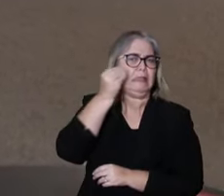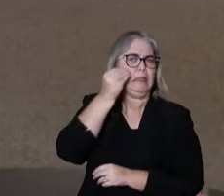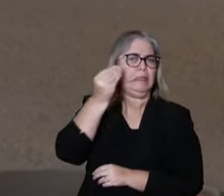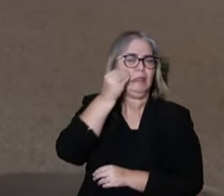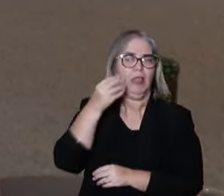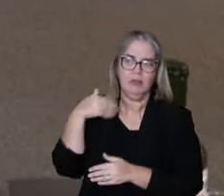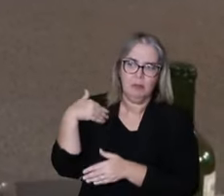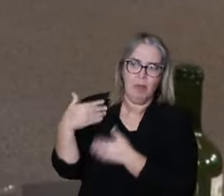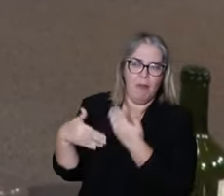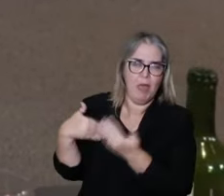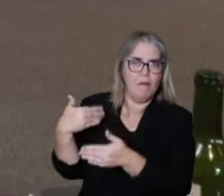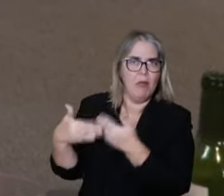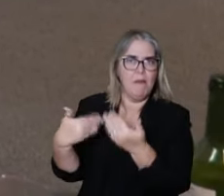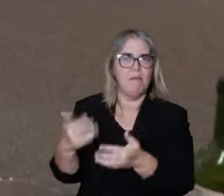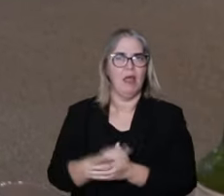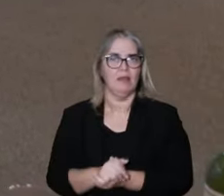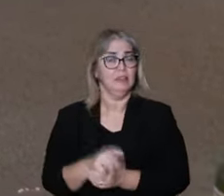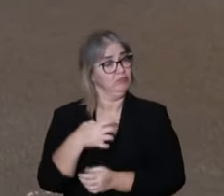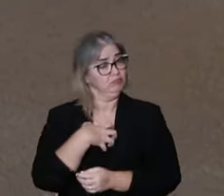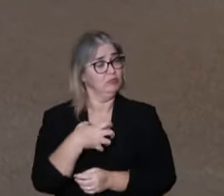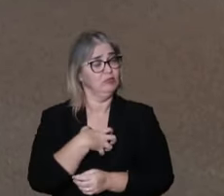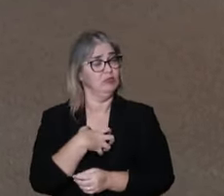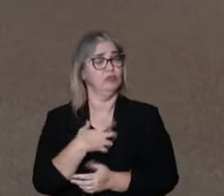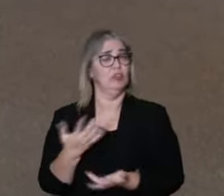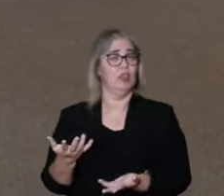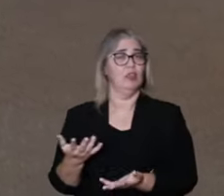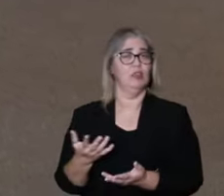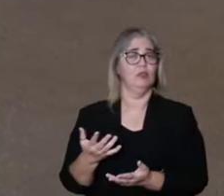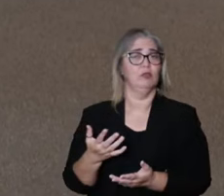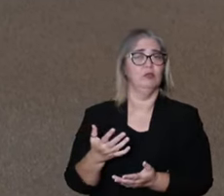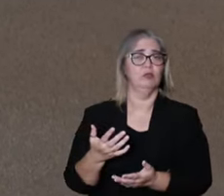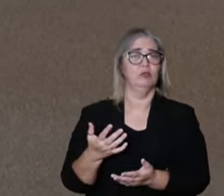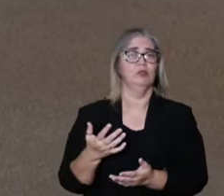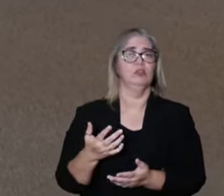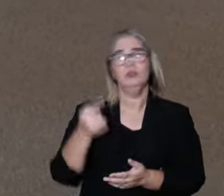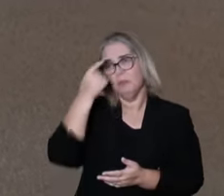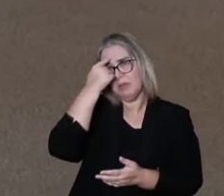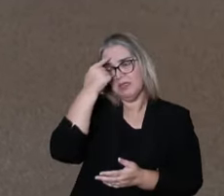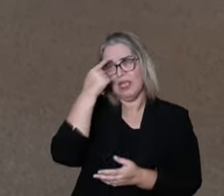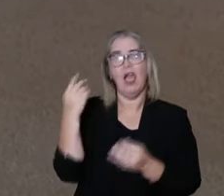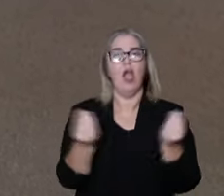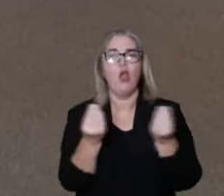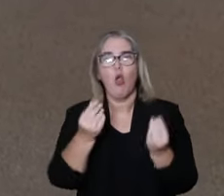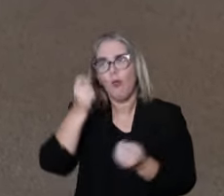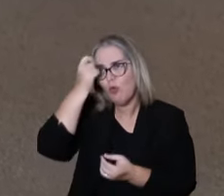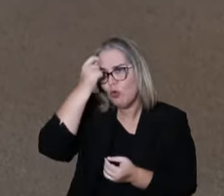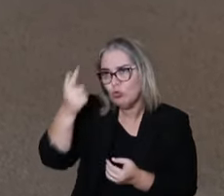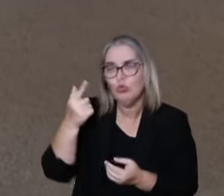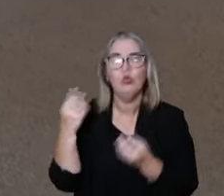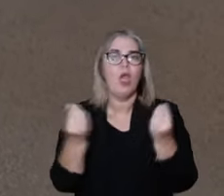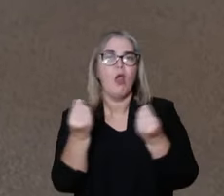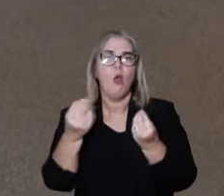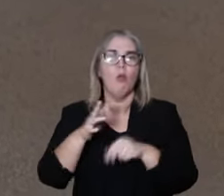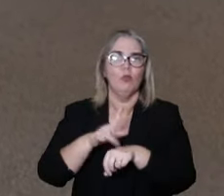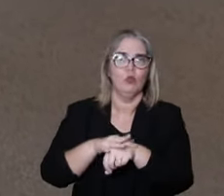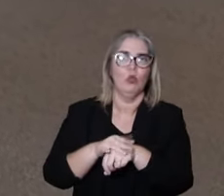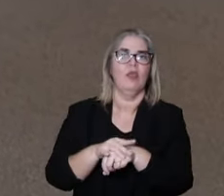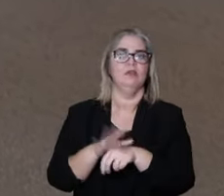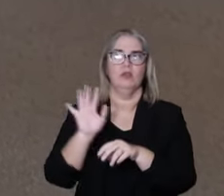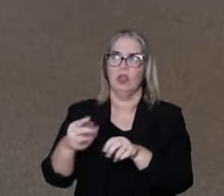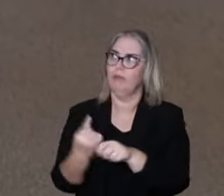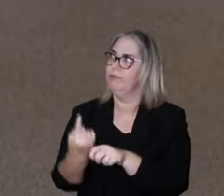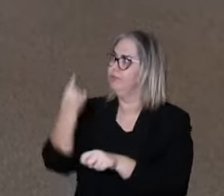And they have tested this paradigm, this way of thinking about